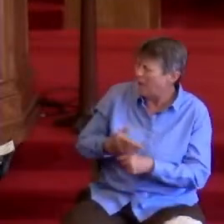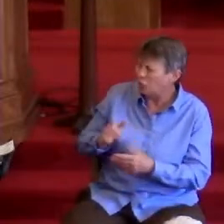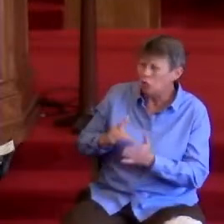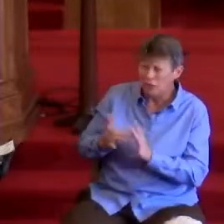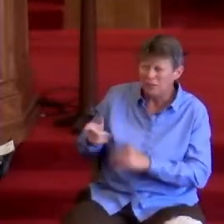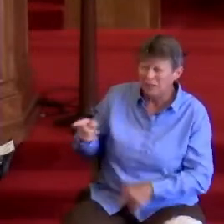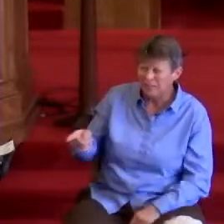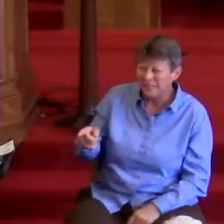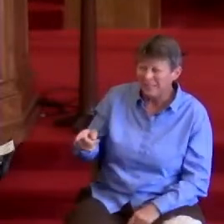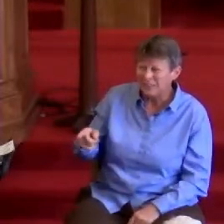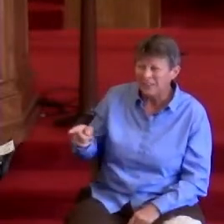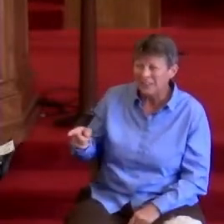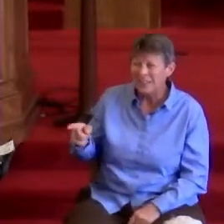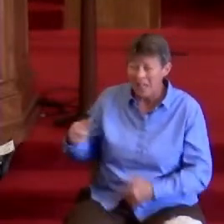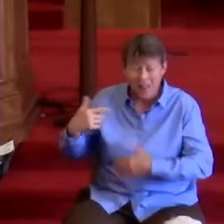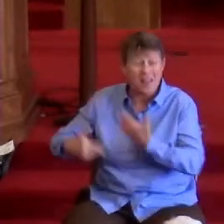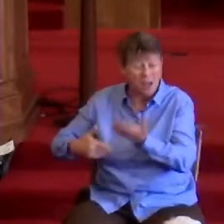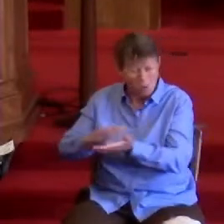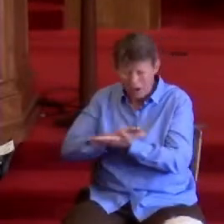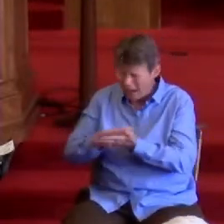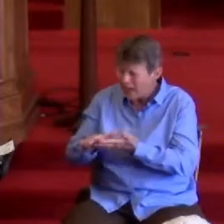He should have quit while he was ahead.